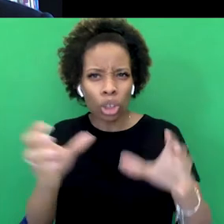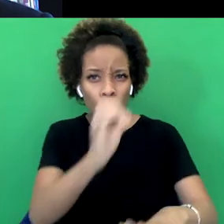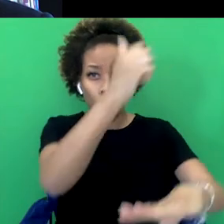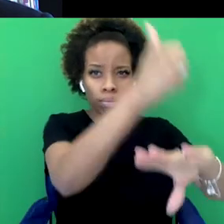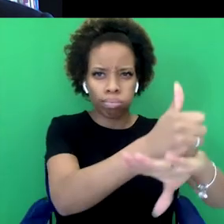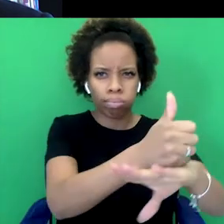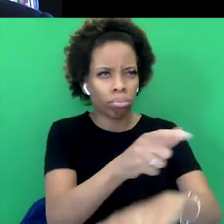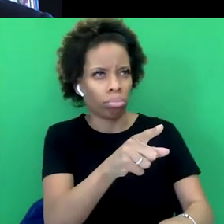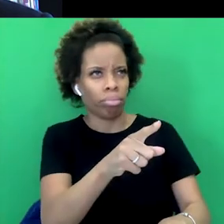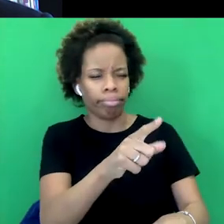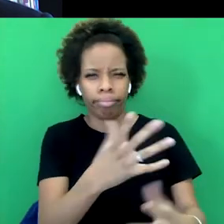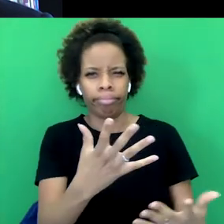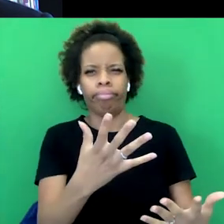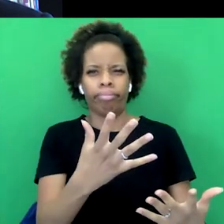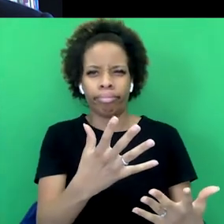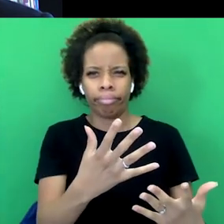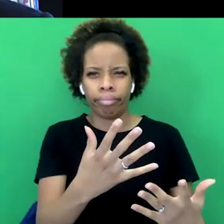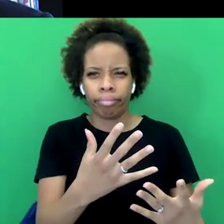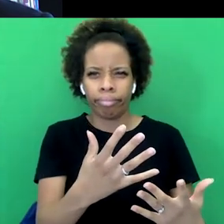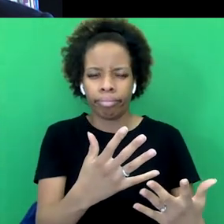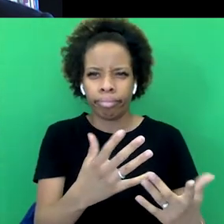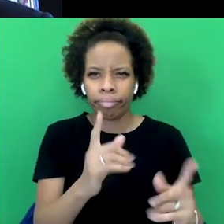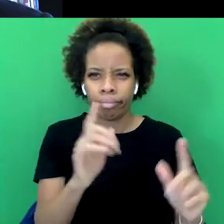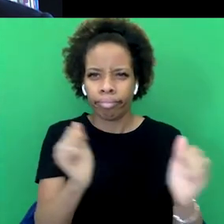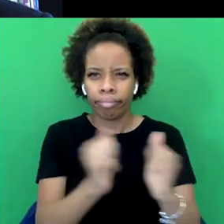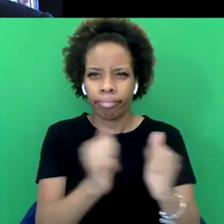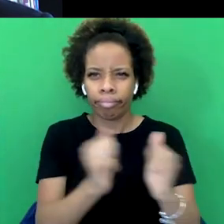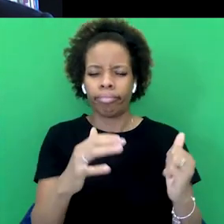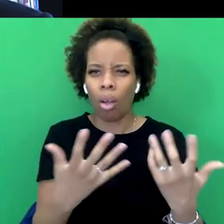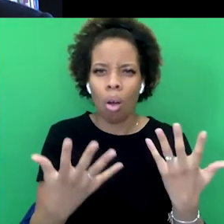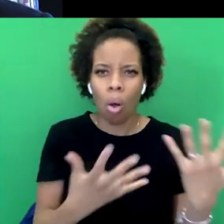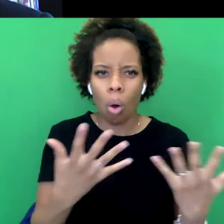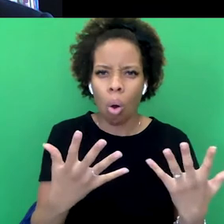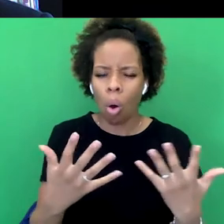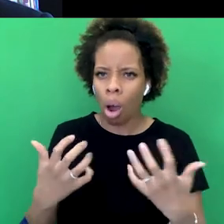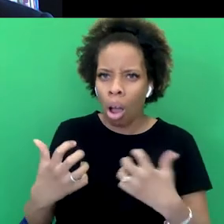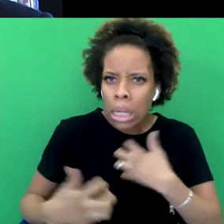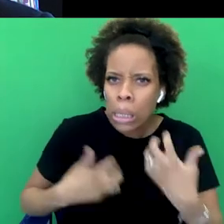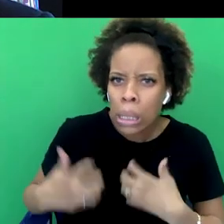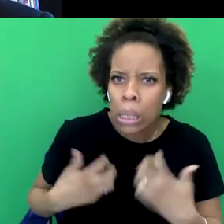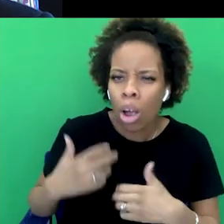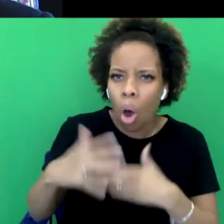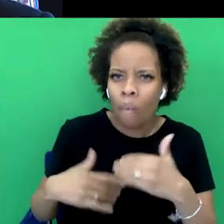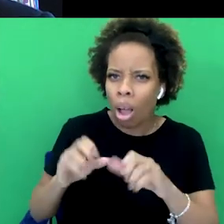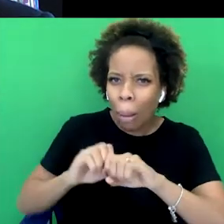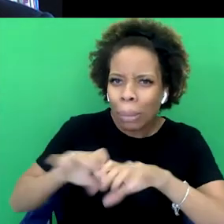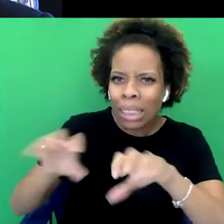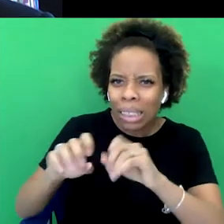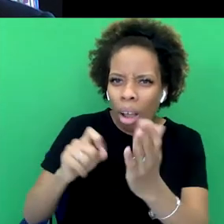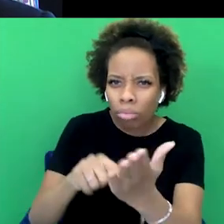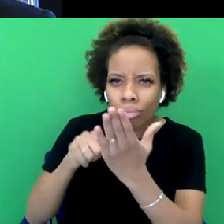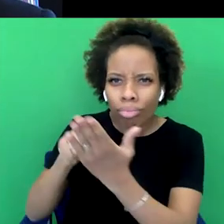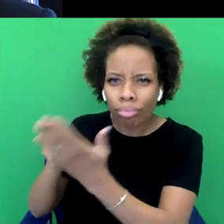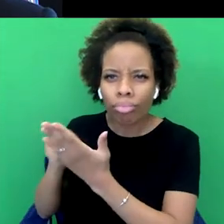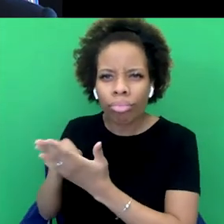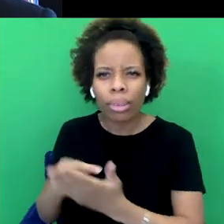provocative at the time. There was lots of kind of angst in the media. If you give us a couple